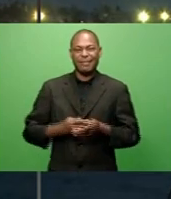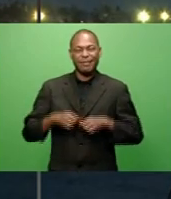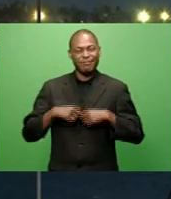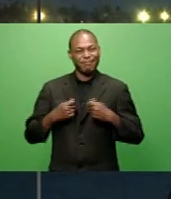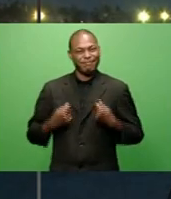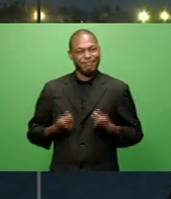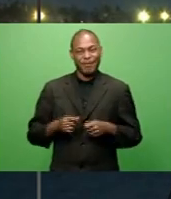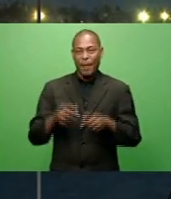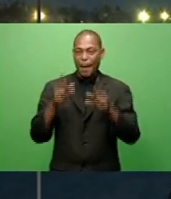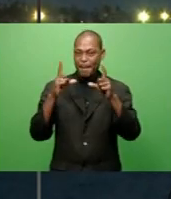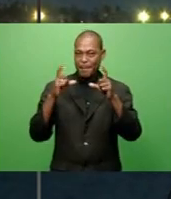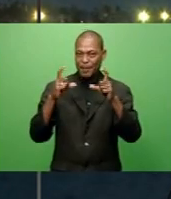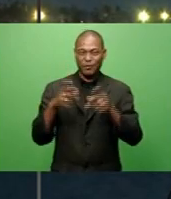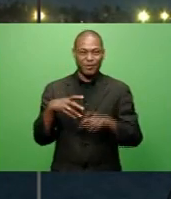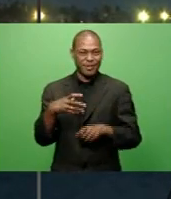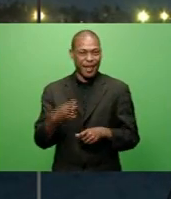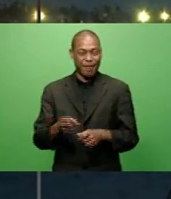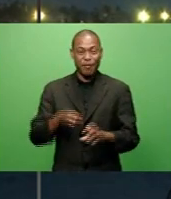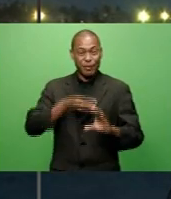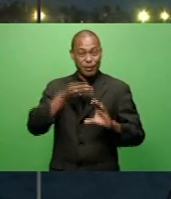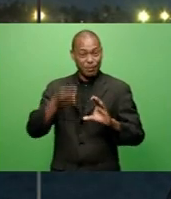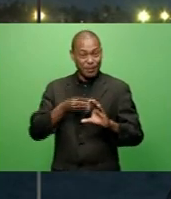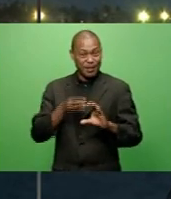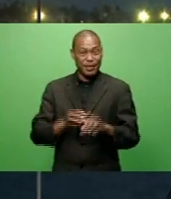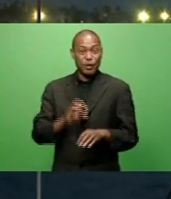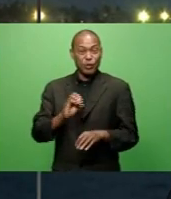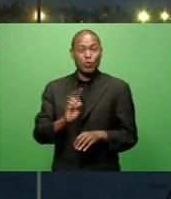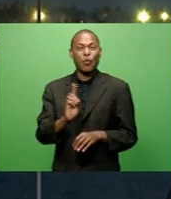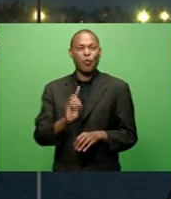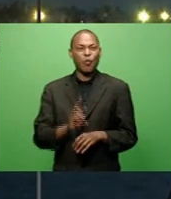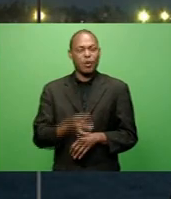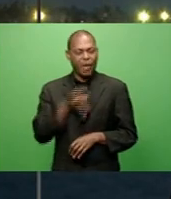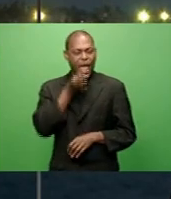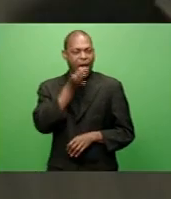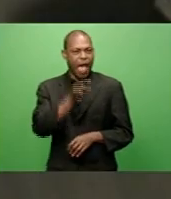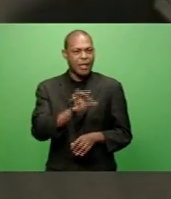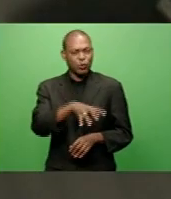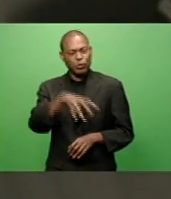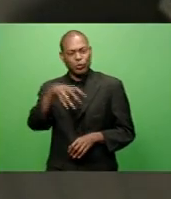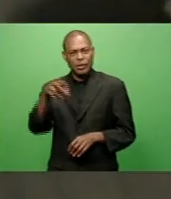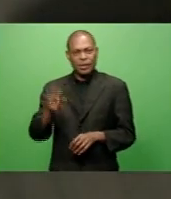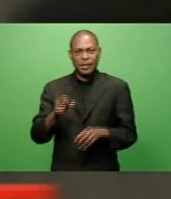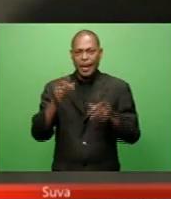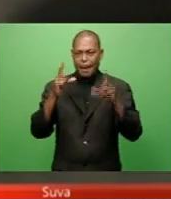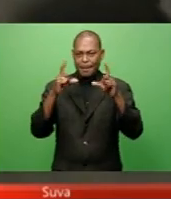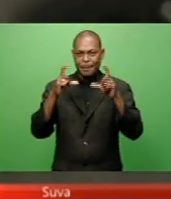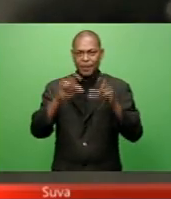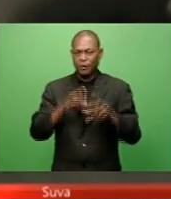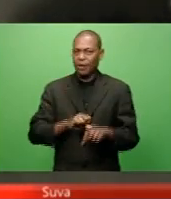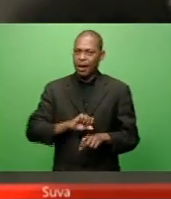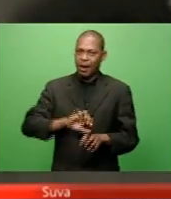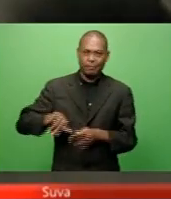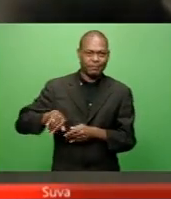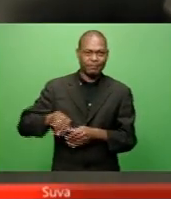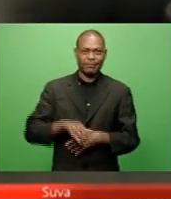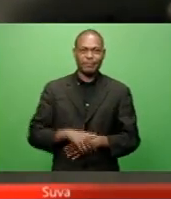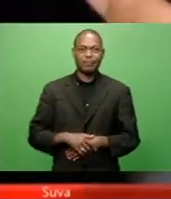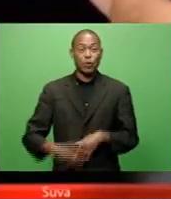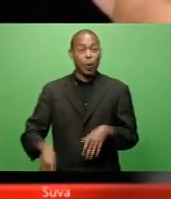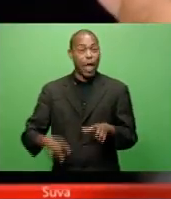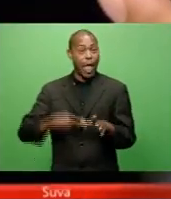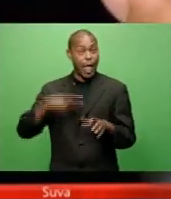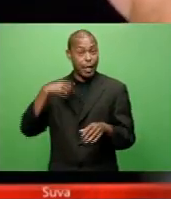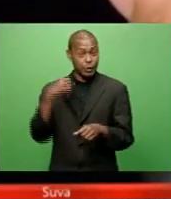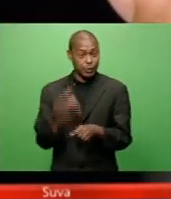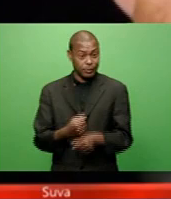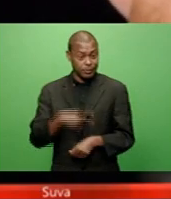Kritika Kumar reports government ministers had to step in and have the picture taken down. Attorney General Aya Saeed Khayyum took a swipe at the